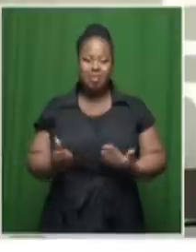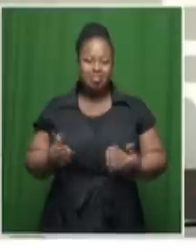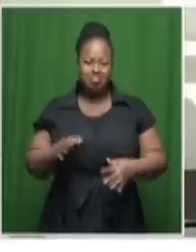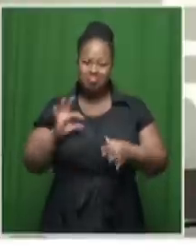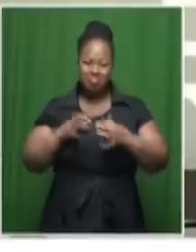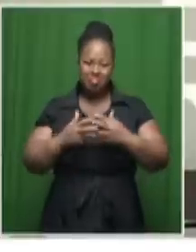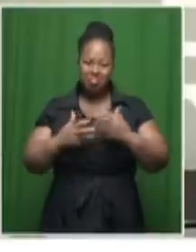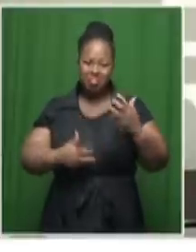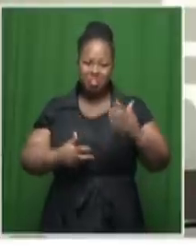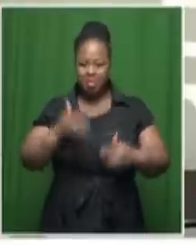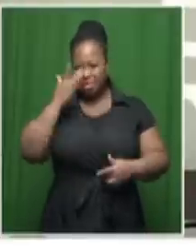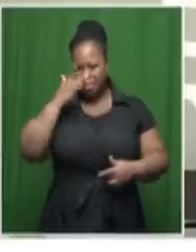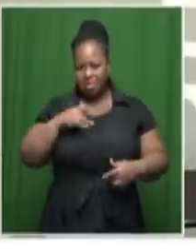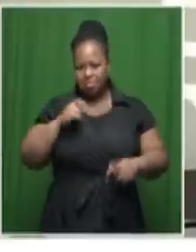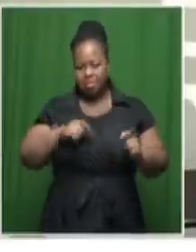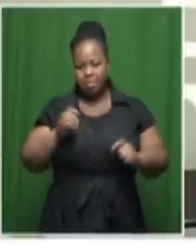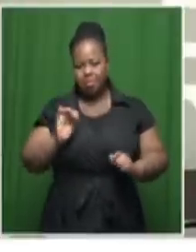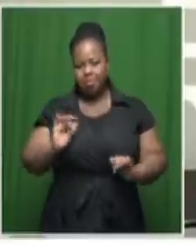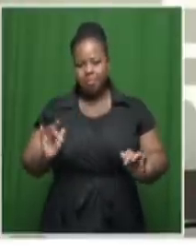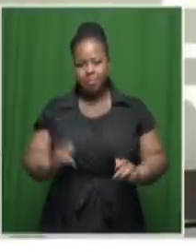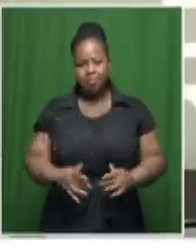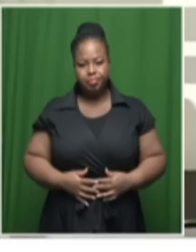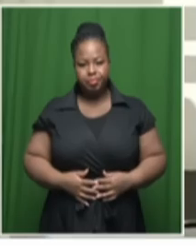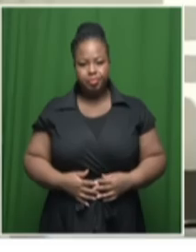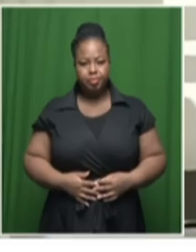suitable to accommodate such patients.